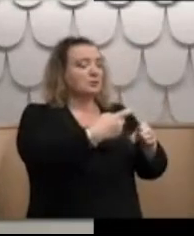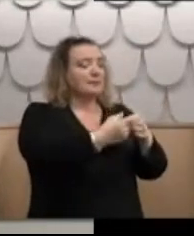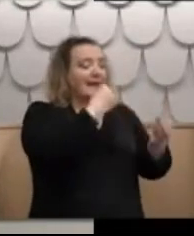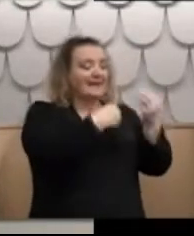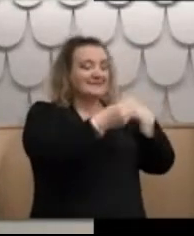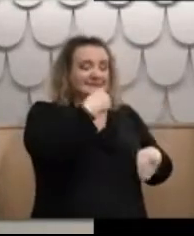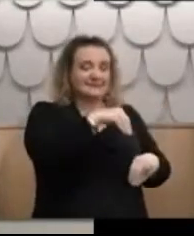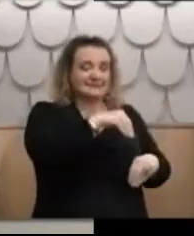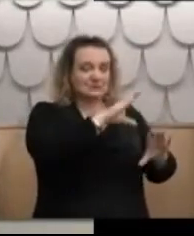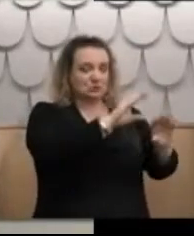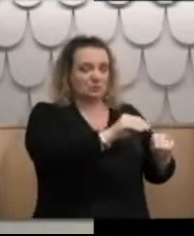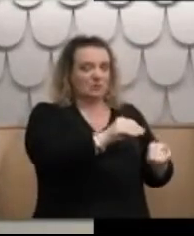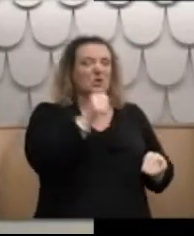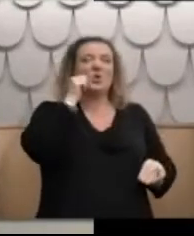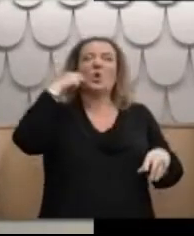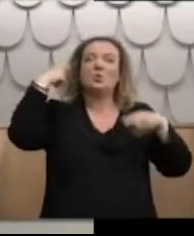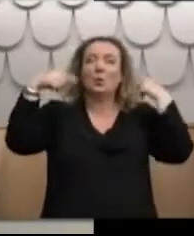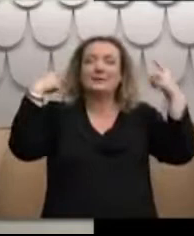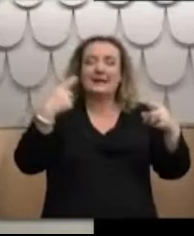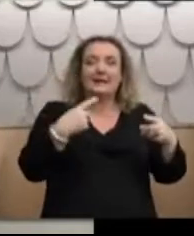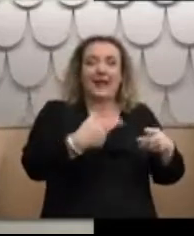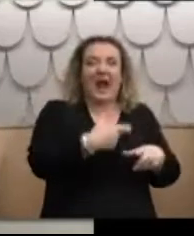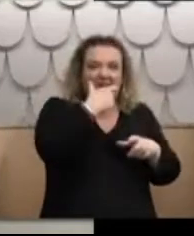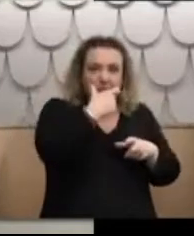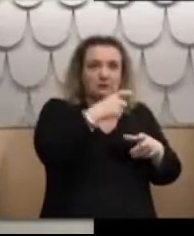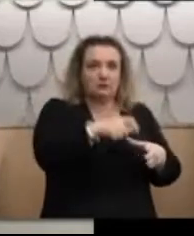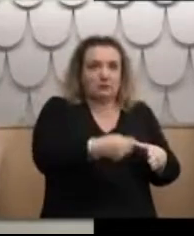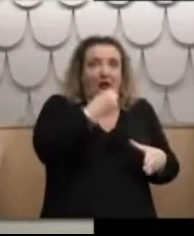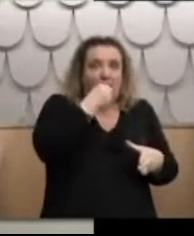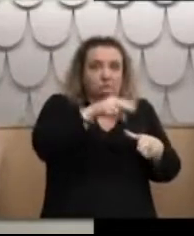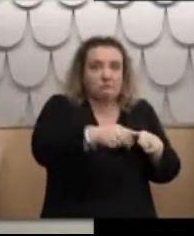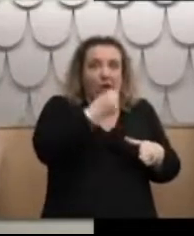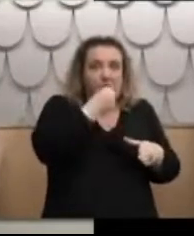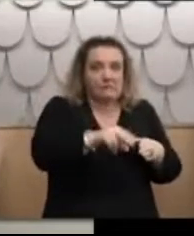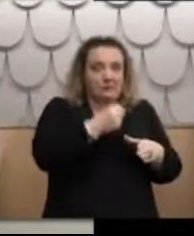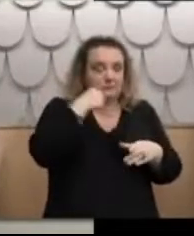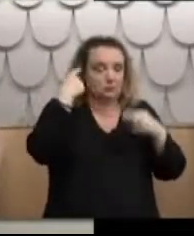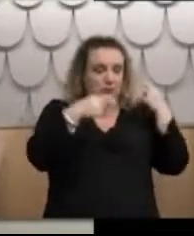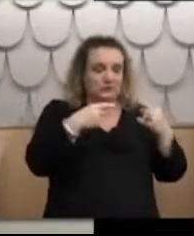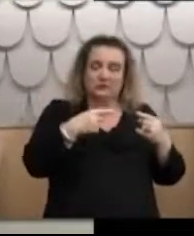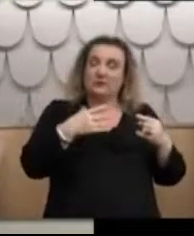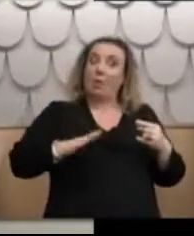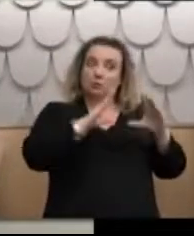Because you know how you eat chips and it makes a bit of a crunchy sound. That's why.